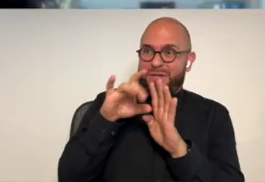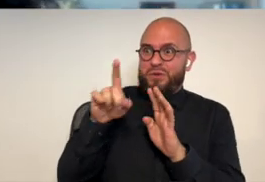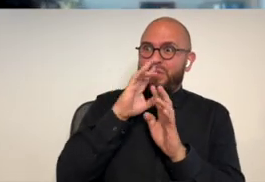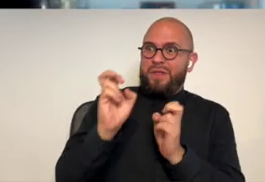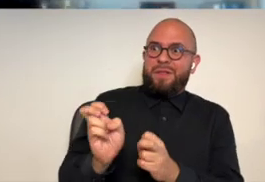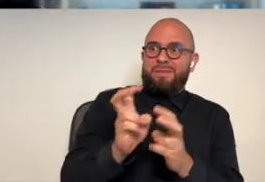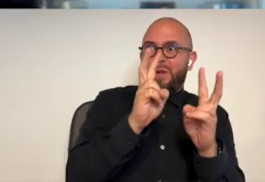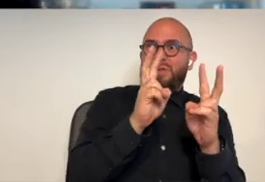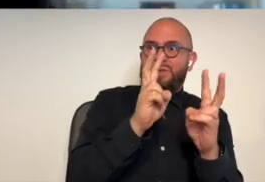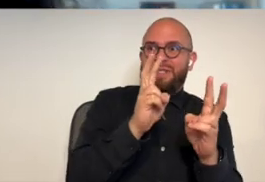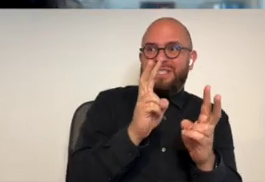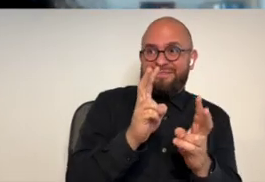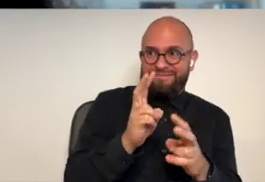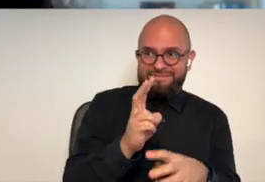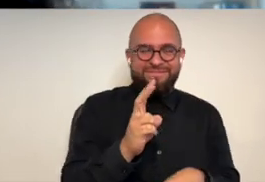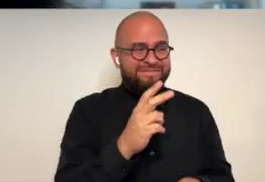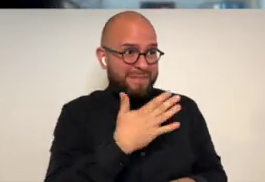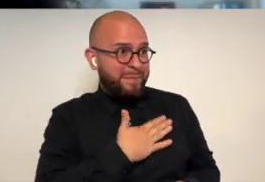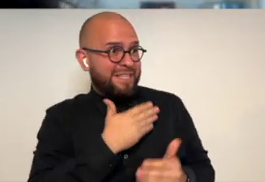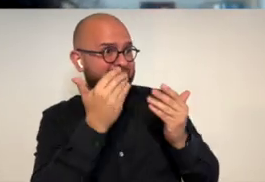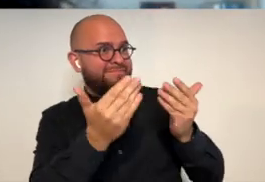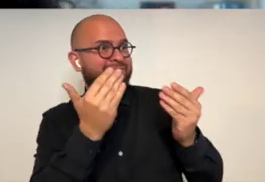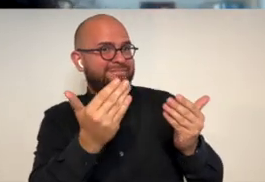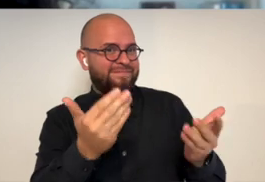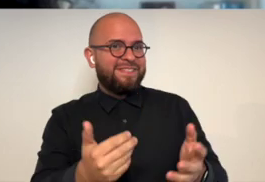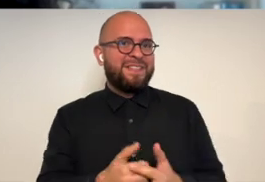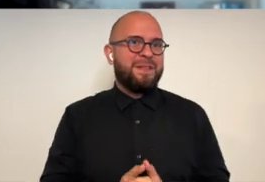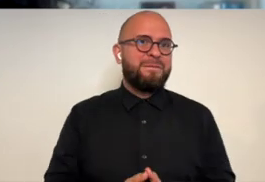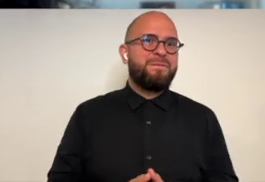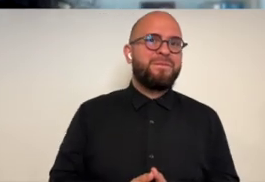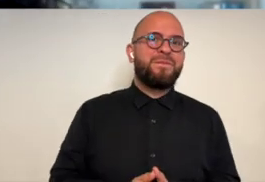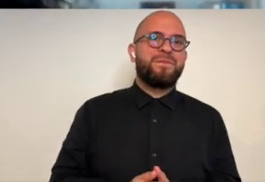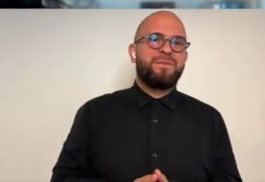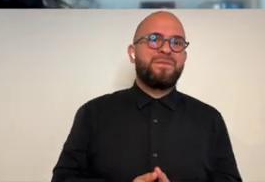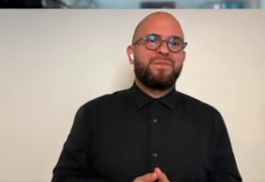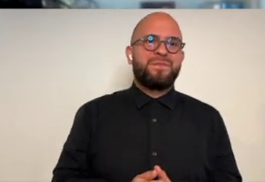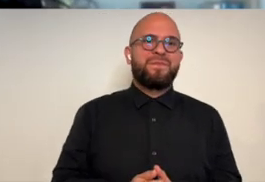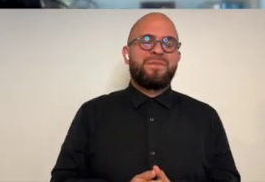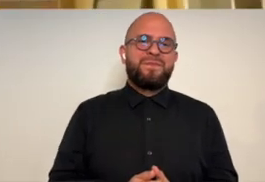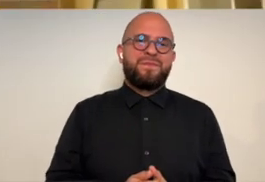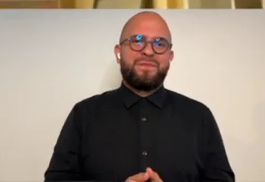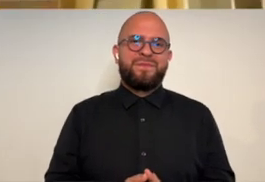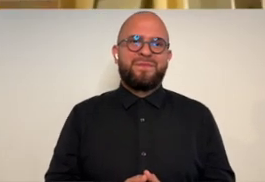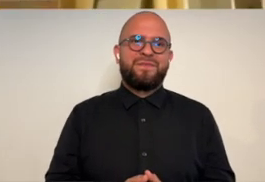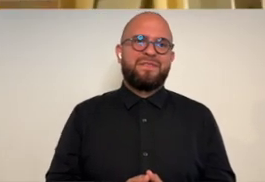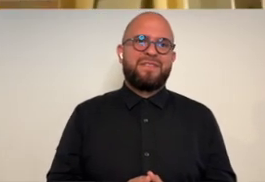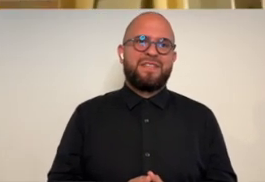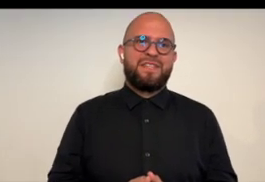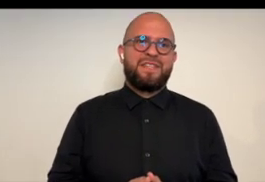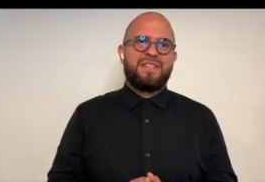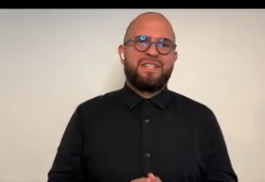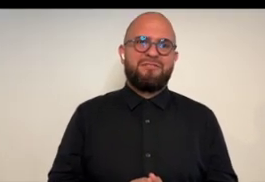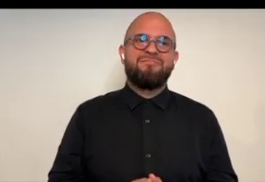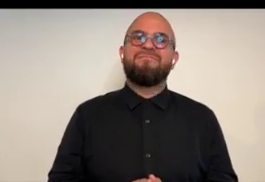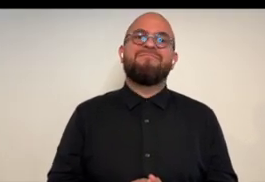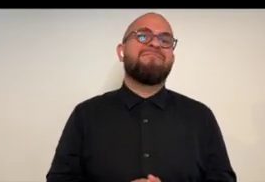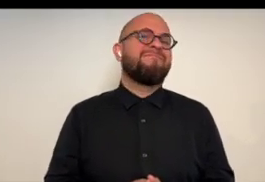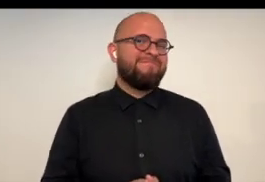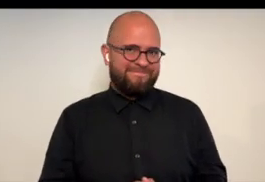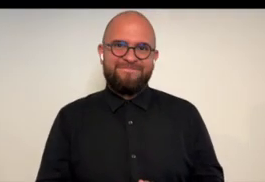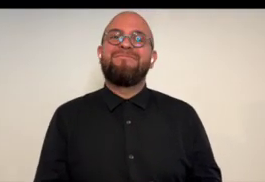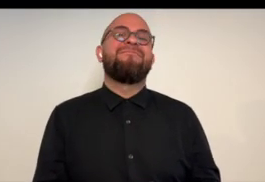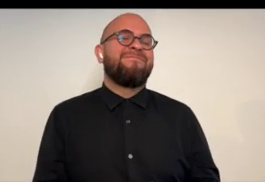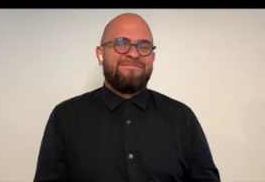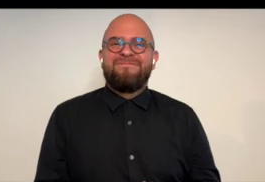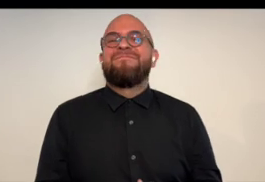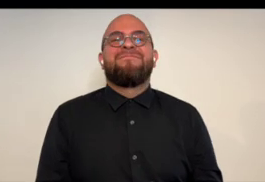just wanted to share the picture that you're putting into the exhibit this here please do please it because as you're